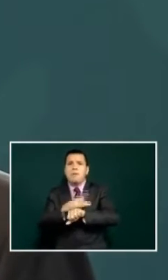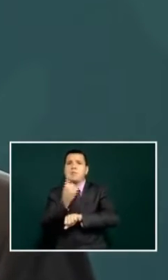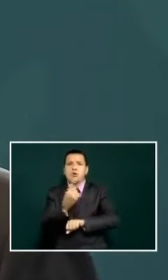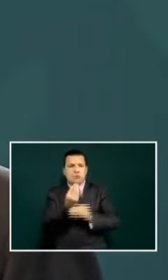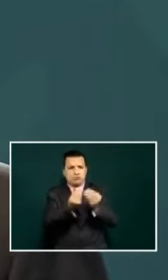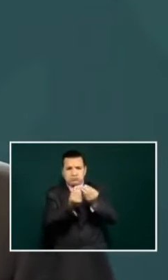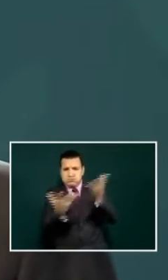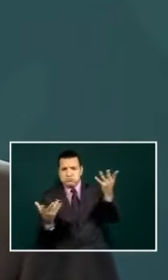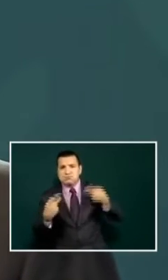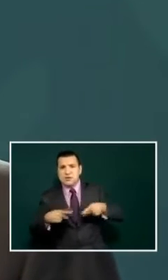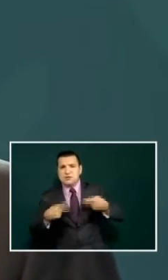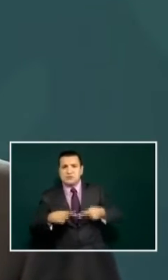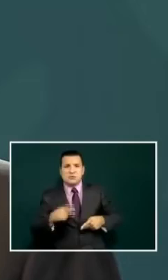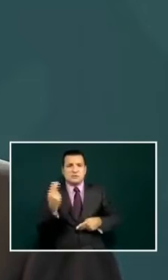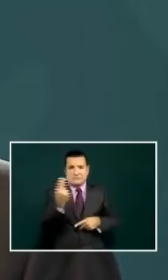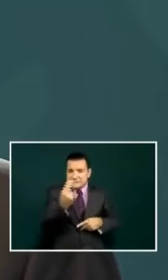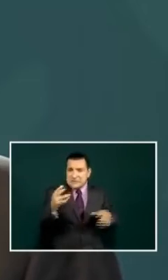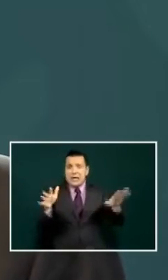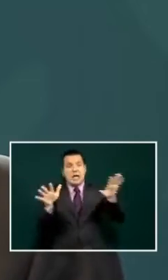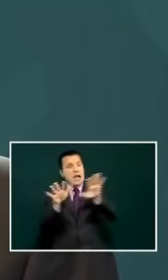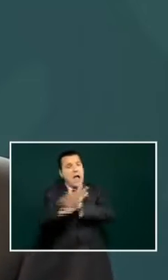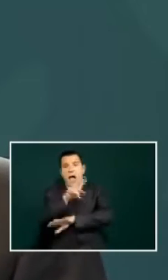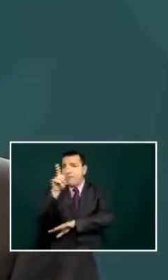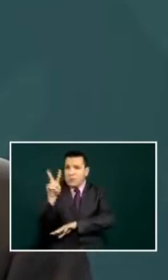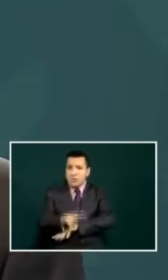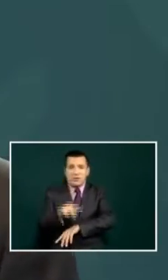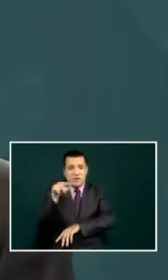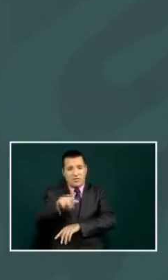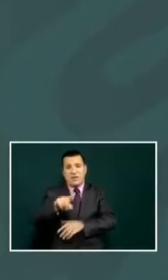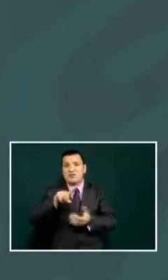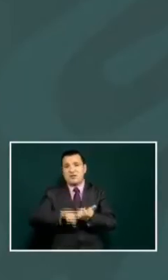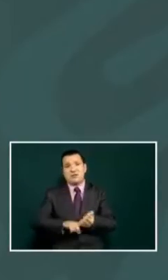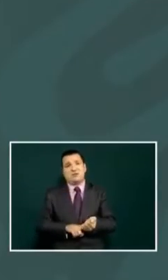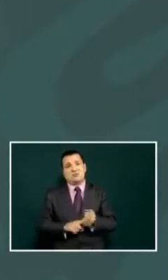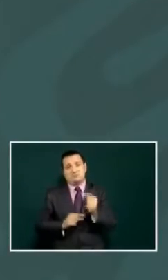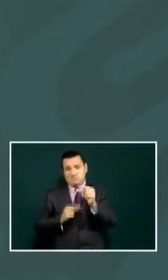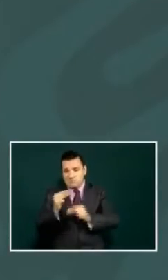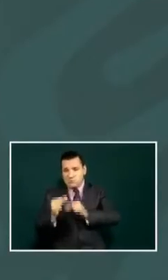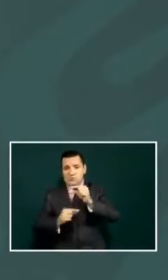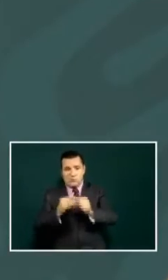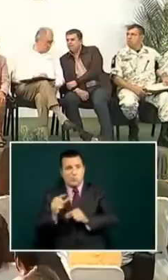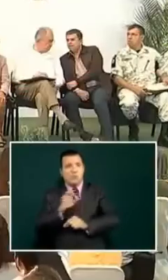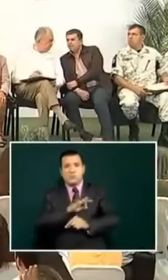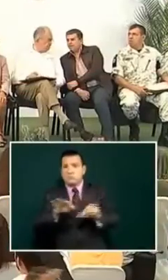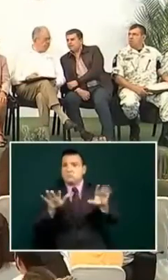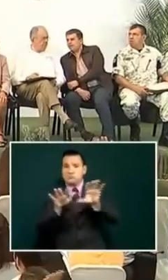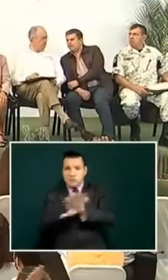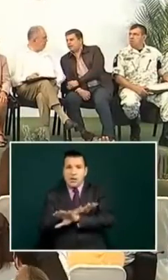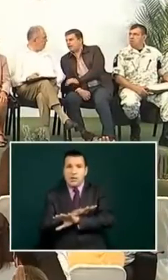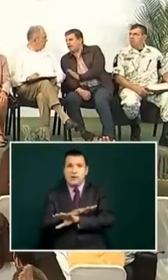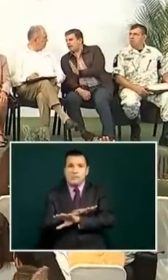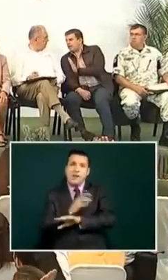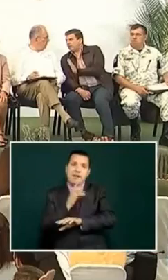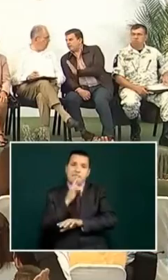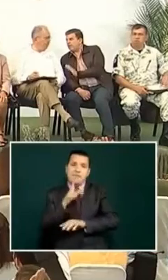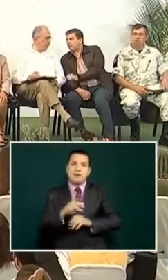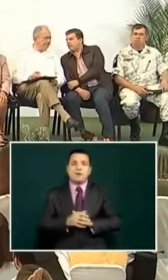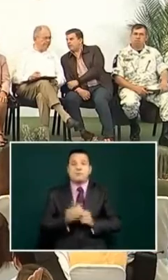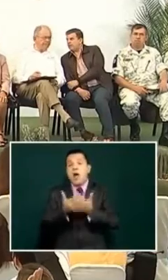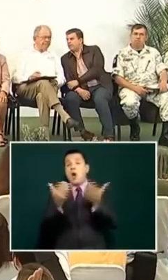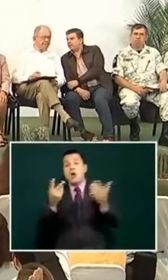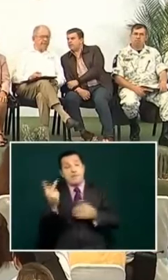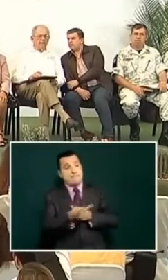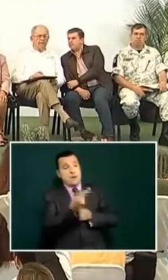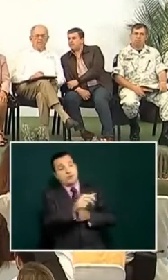because a lot of people want there to be a true change so we are going to the